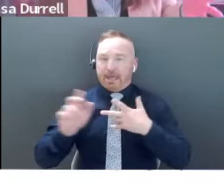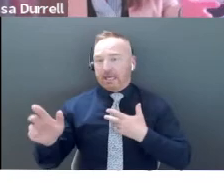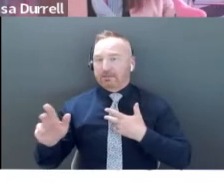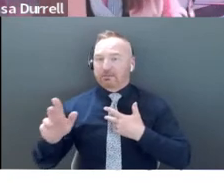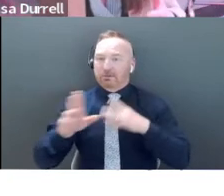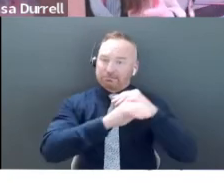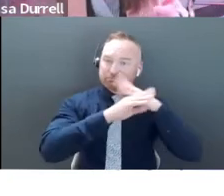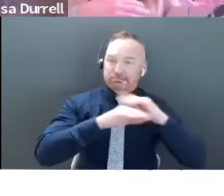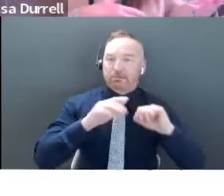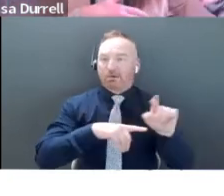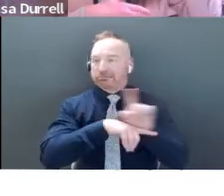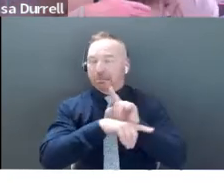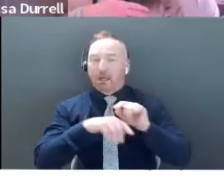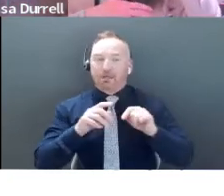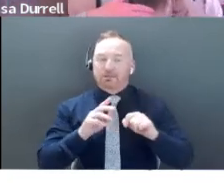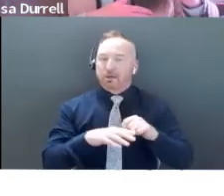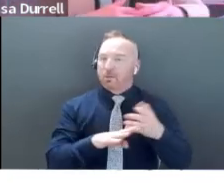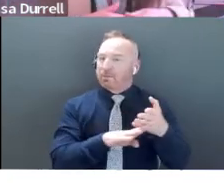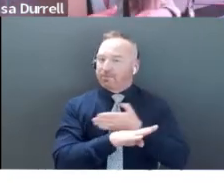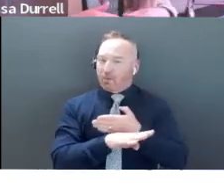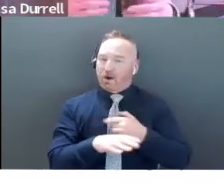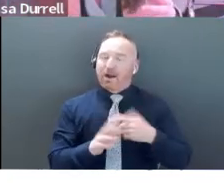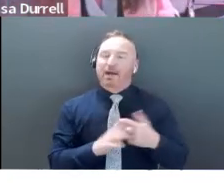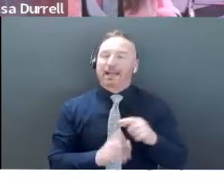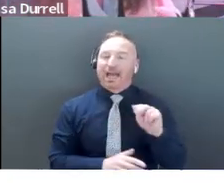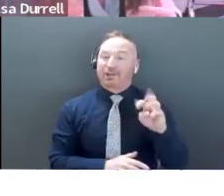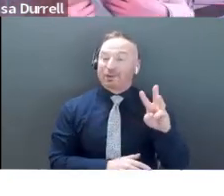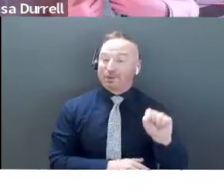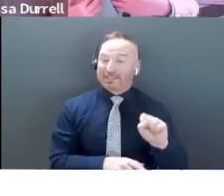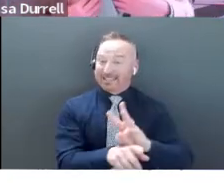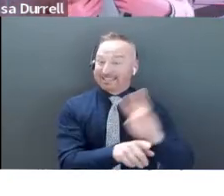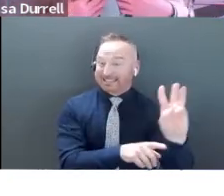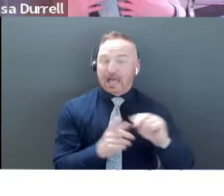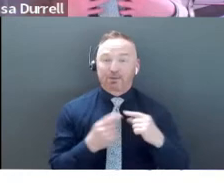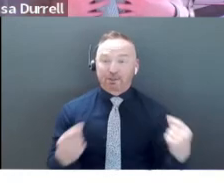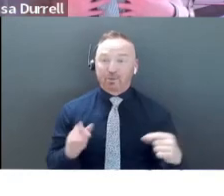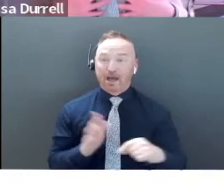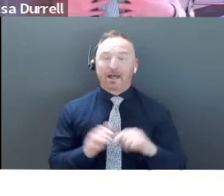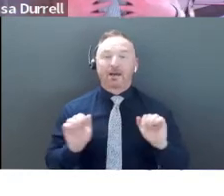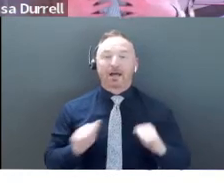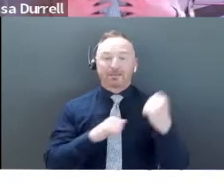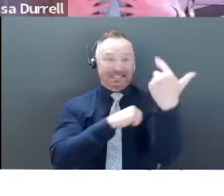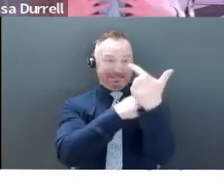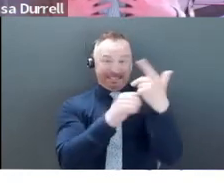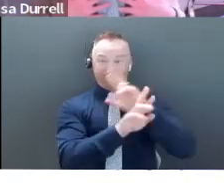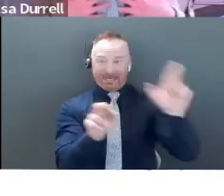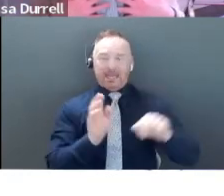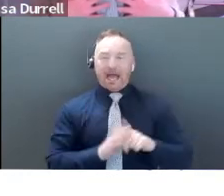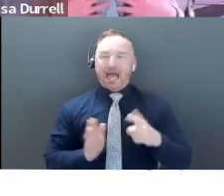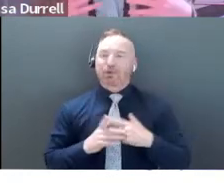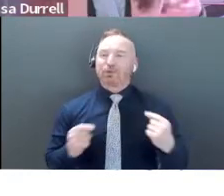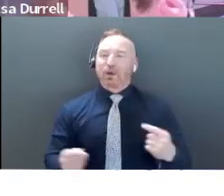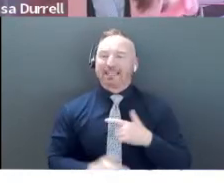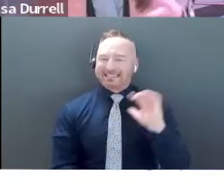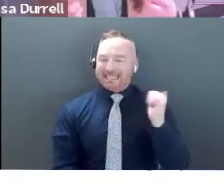one of the things that I used to do before I'd anchor the six o'clock news is I would take 10 deep breaths. What this does is it actually slows your heartbeat